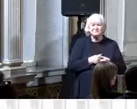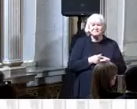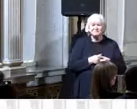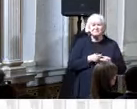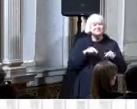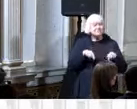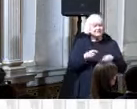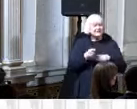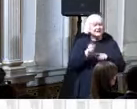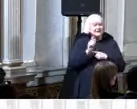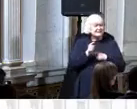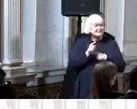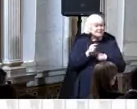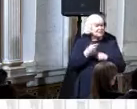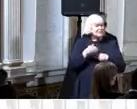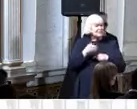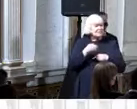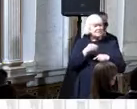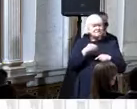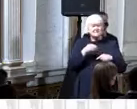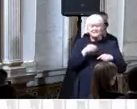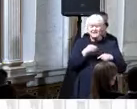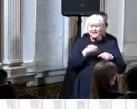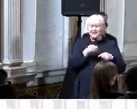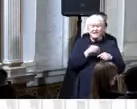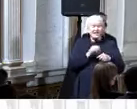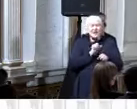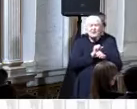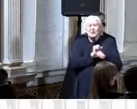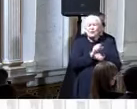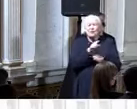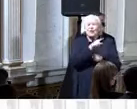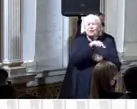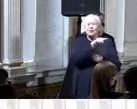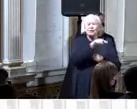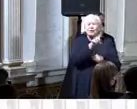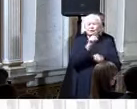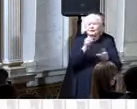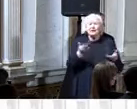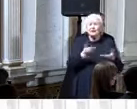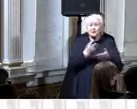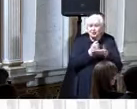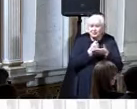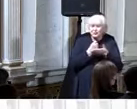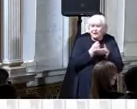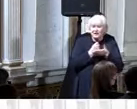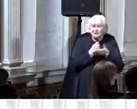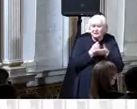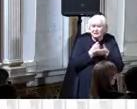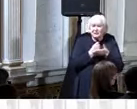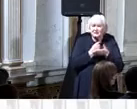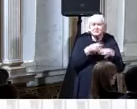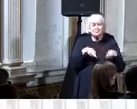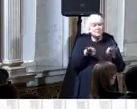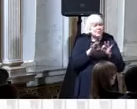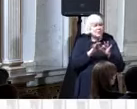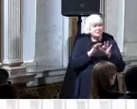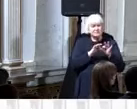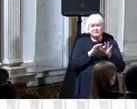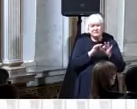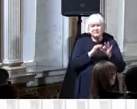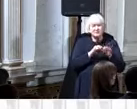the work each of you do at Treasury could not be more important you have been working around